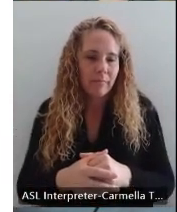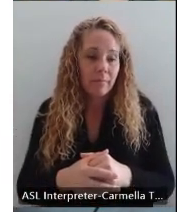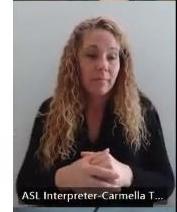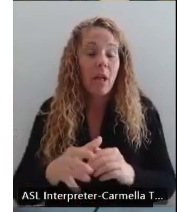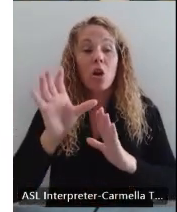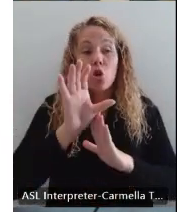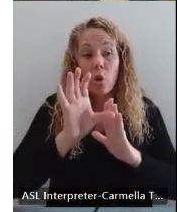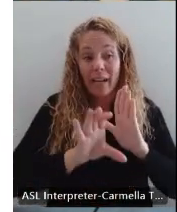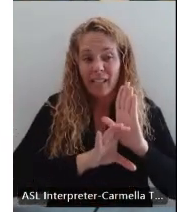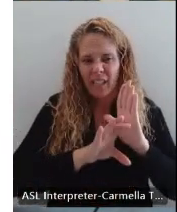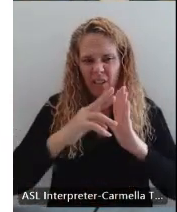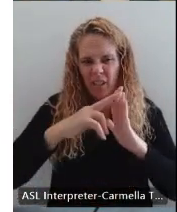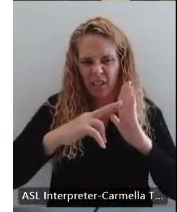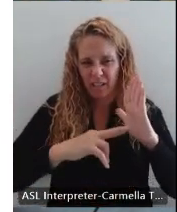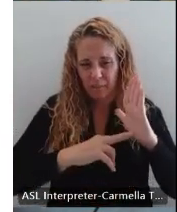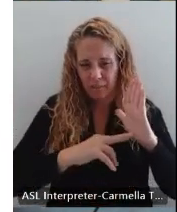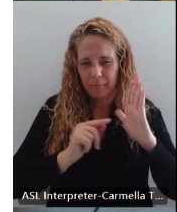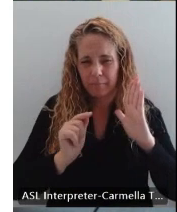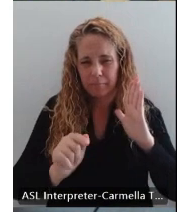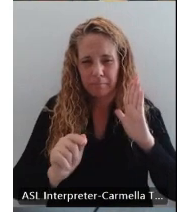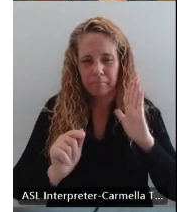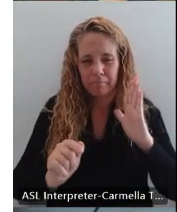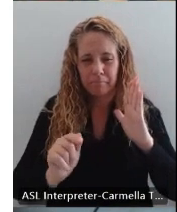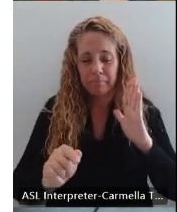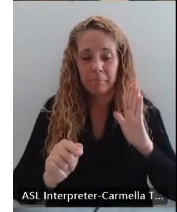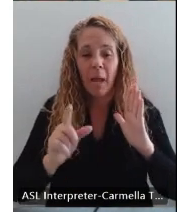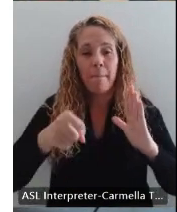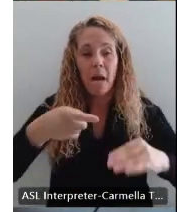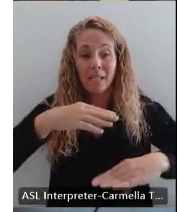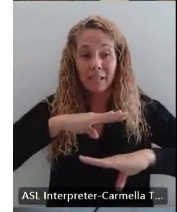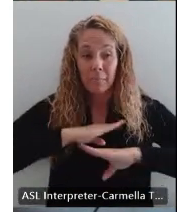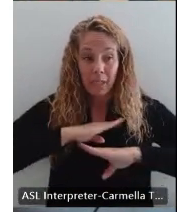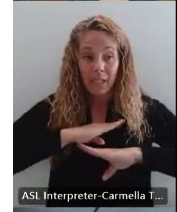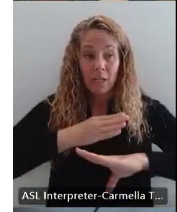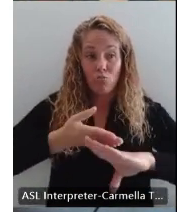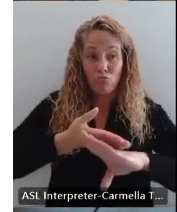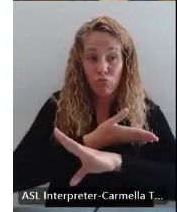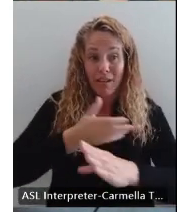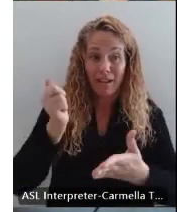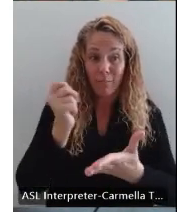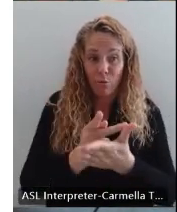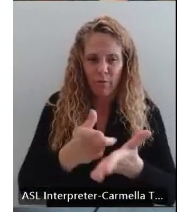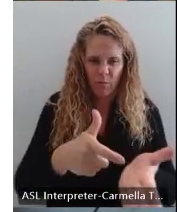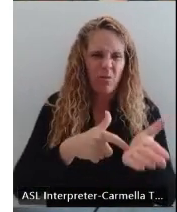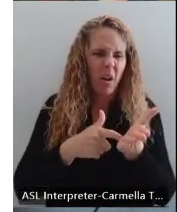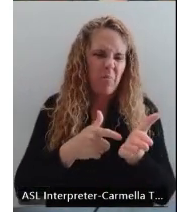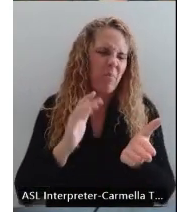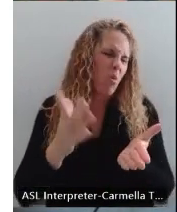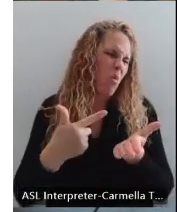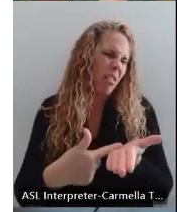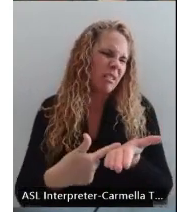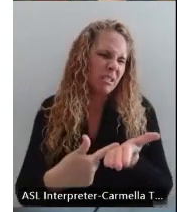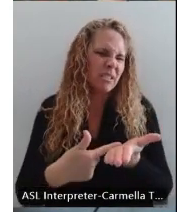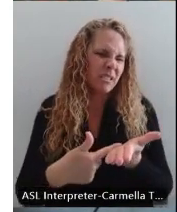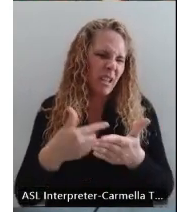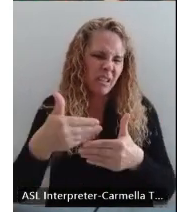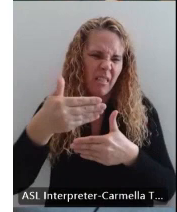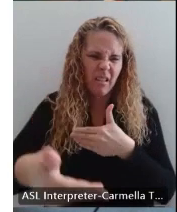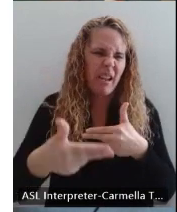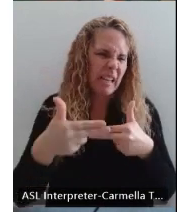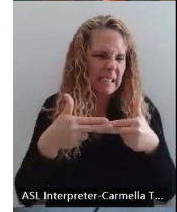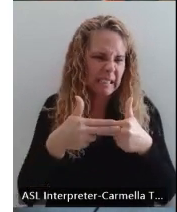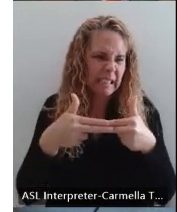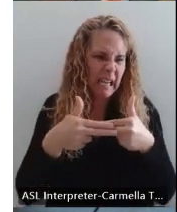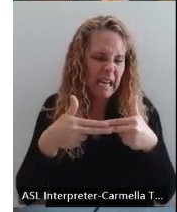Criteria. So you'll have to meet the pre-approval requirements, which I will discuss in the next slide.